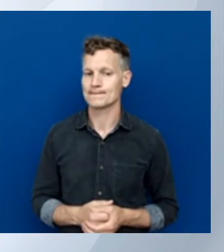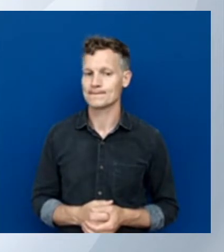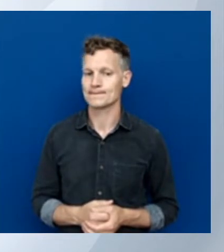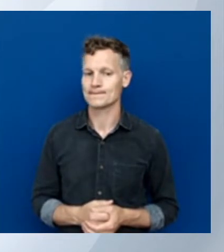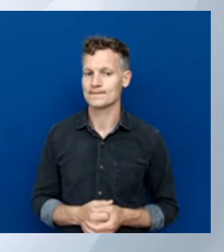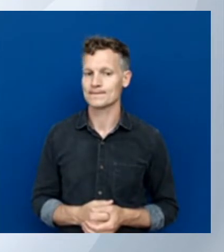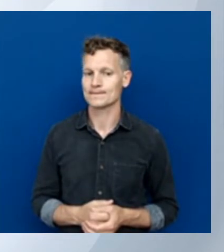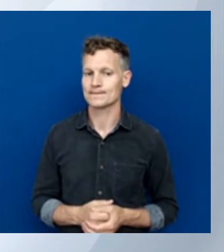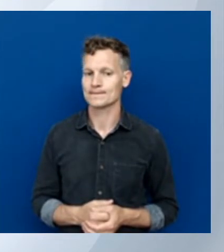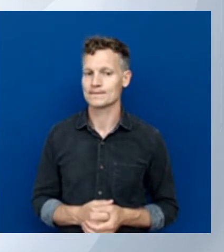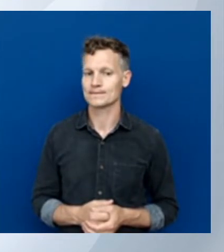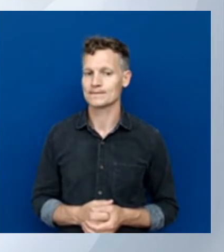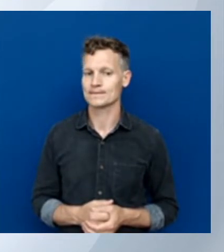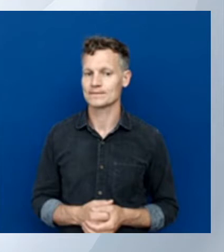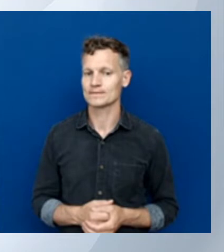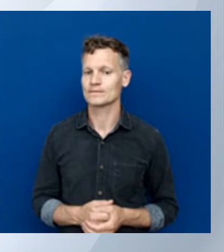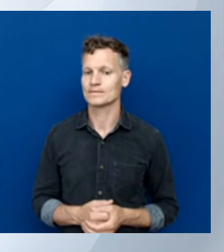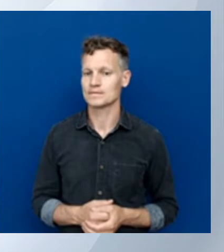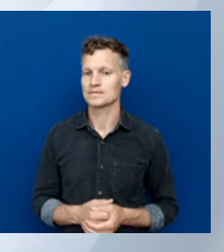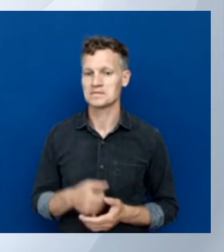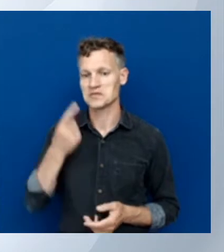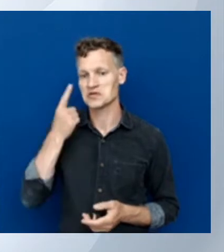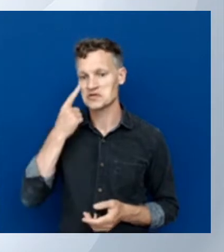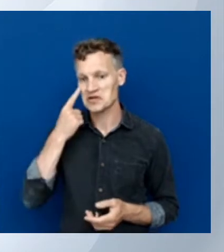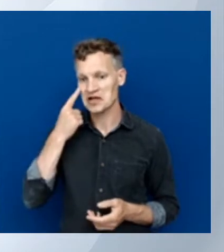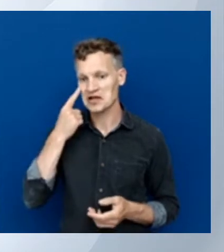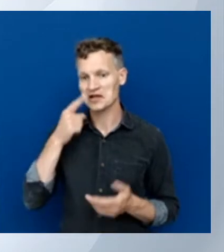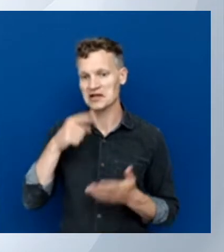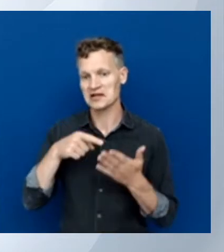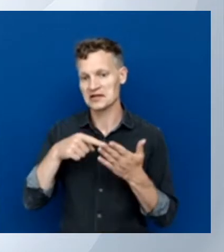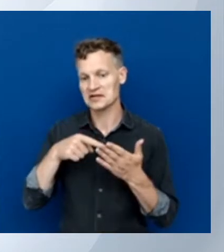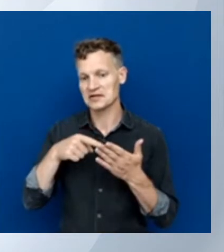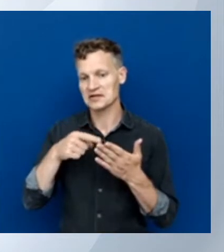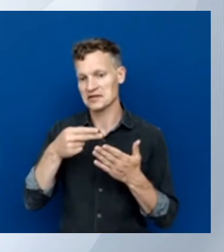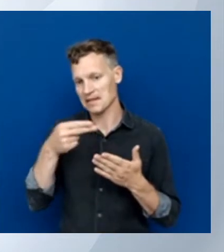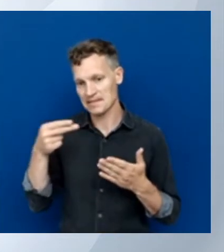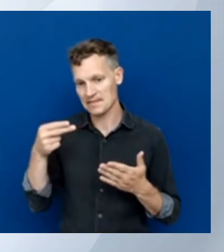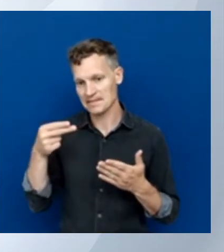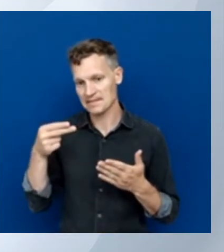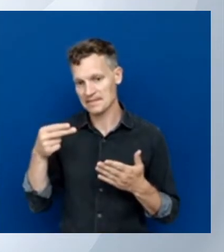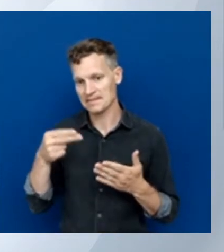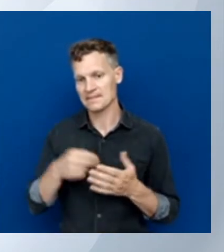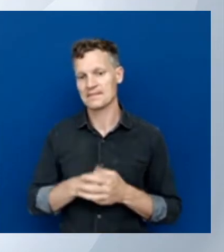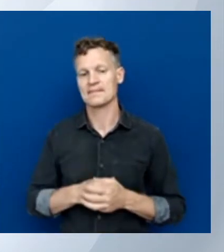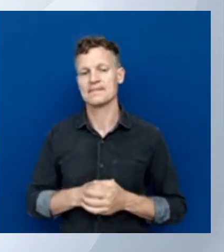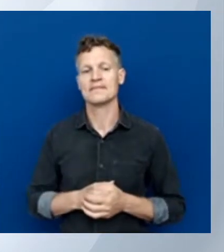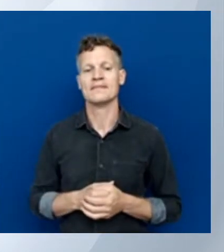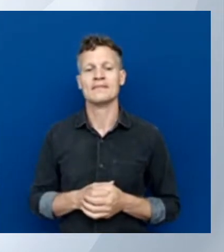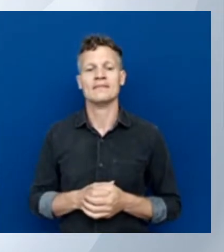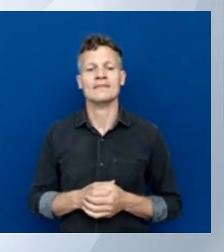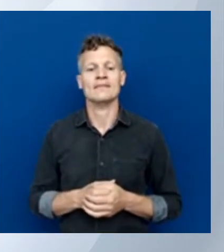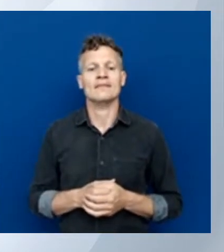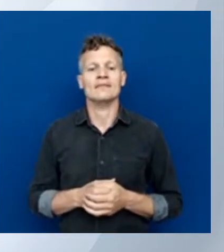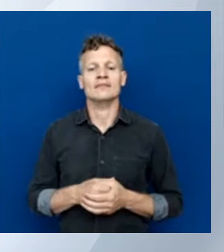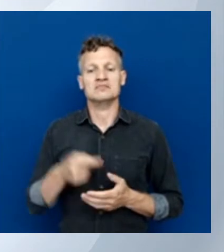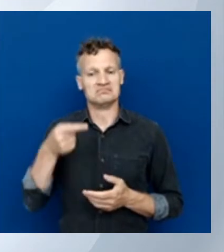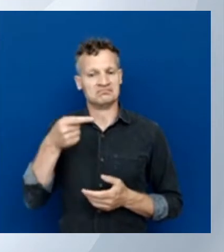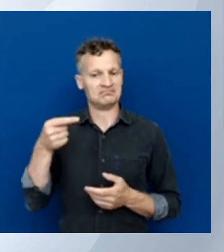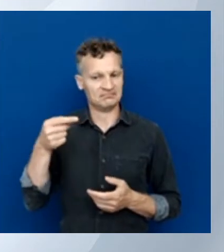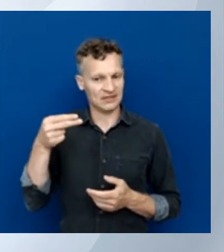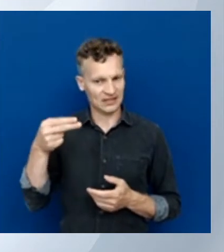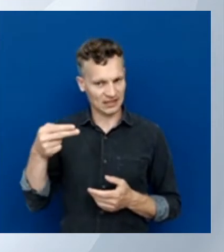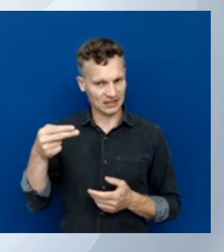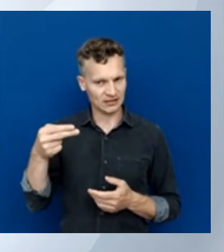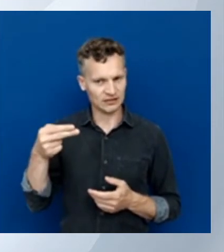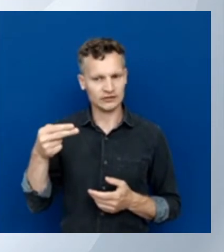And let's put that age there again just to check what it's expecting from me. And here it says